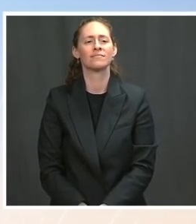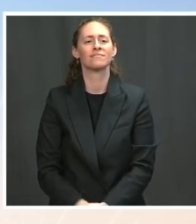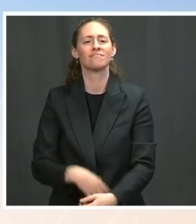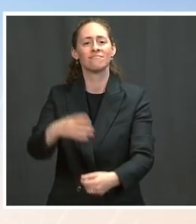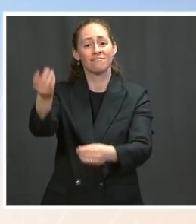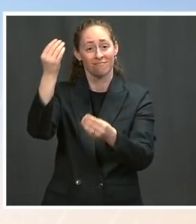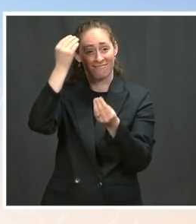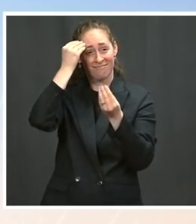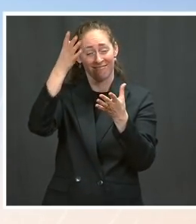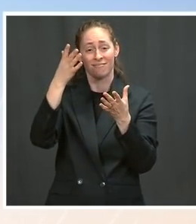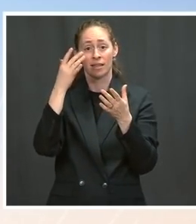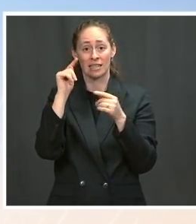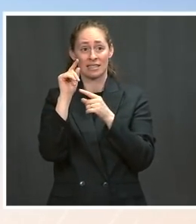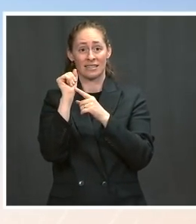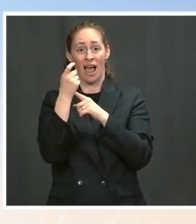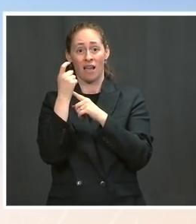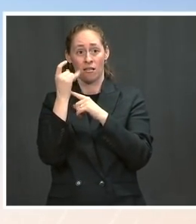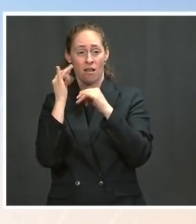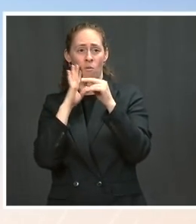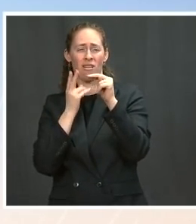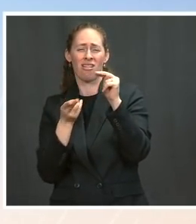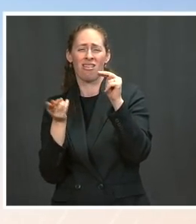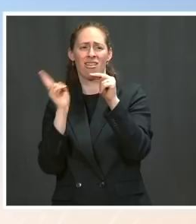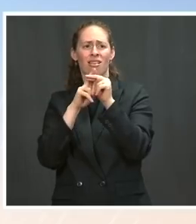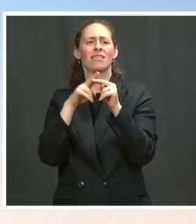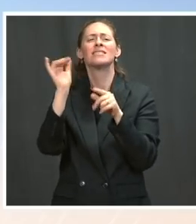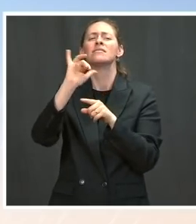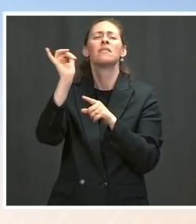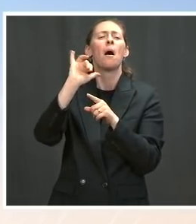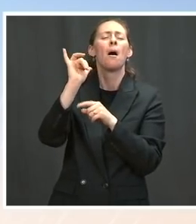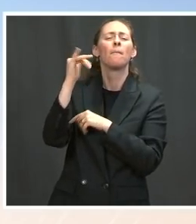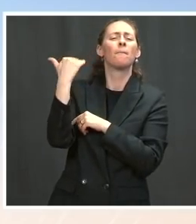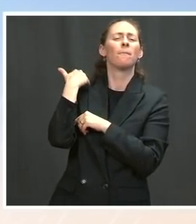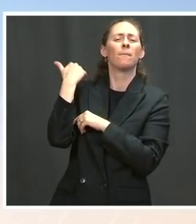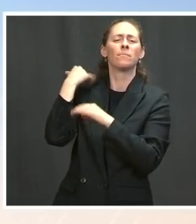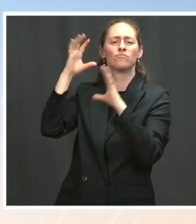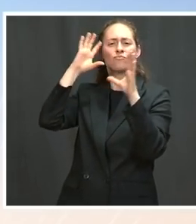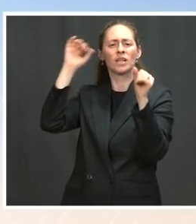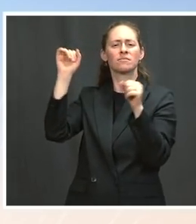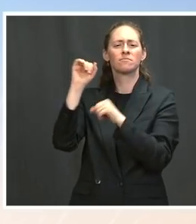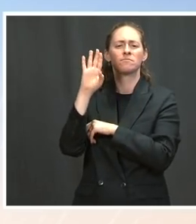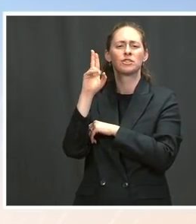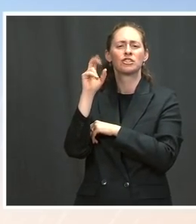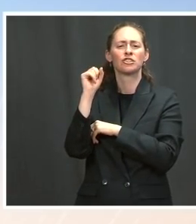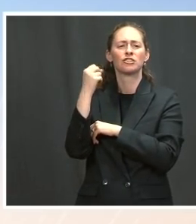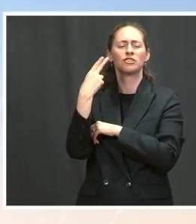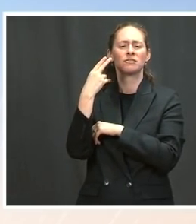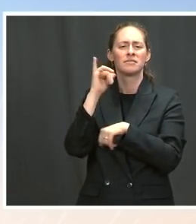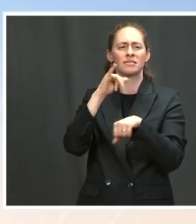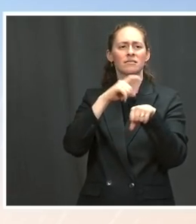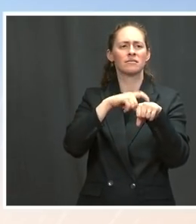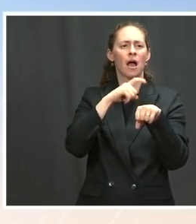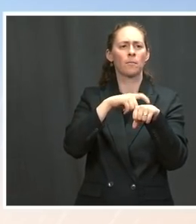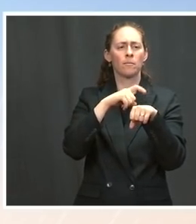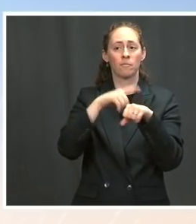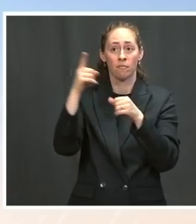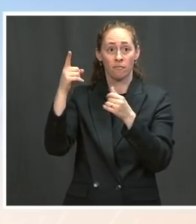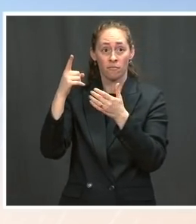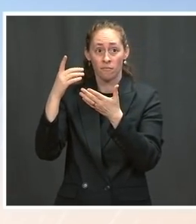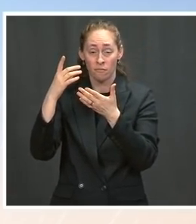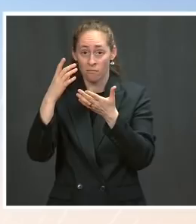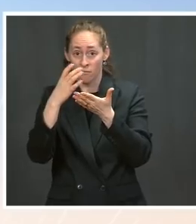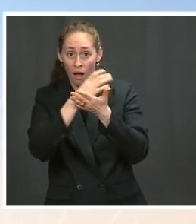impacting about 1 percent of the public. No one making under $400,000 a year would have their taxes go up.